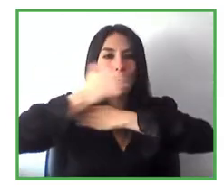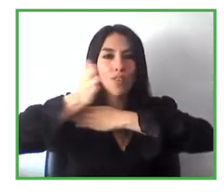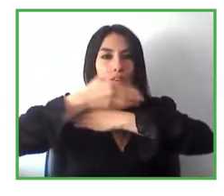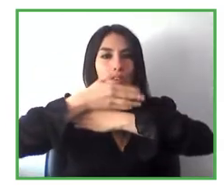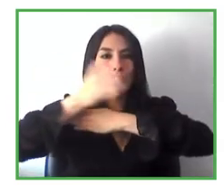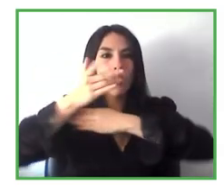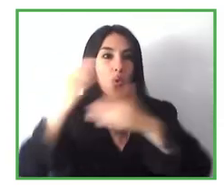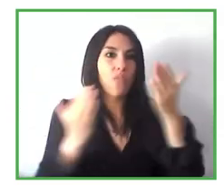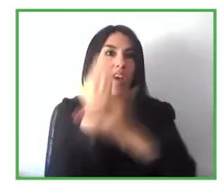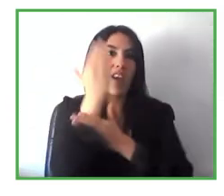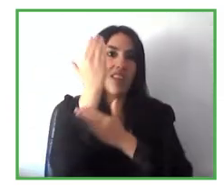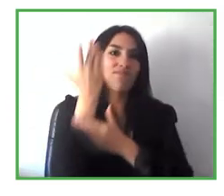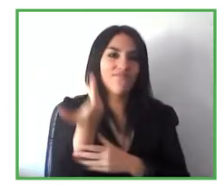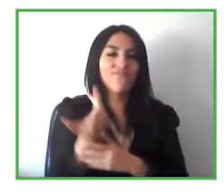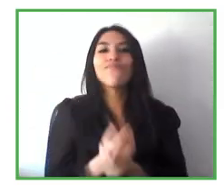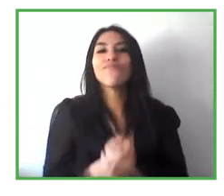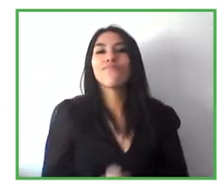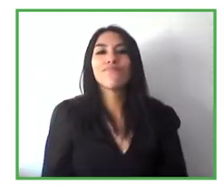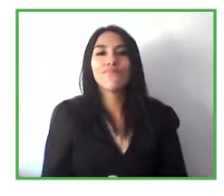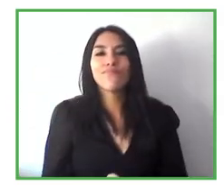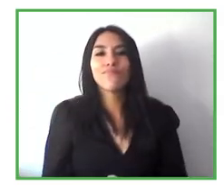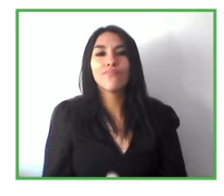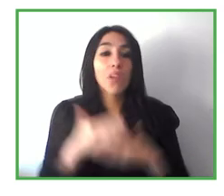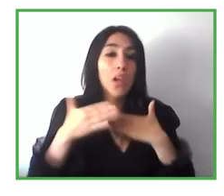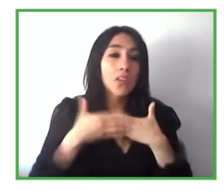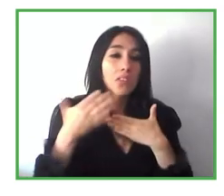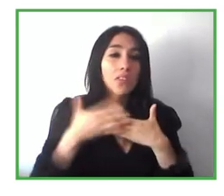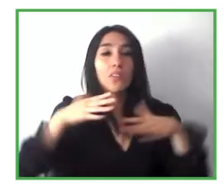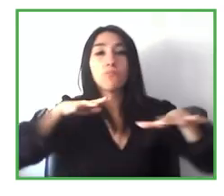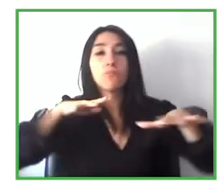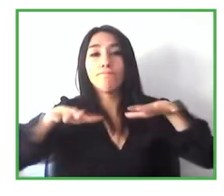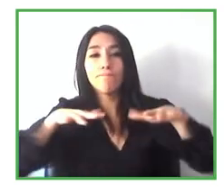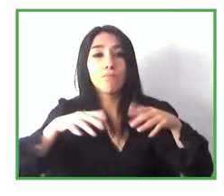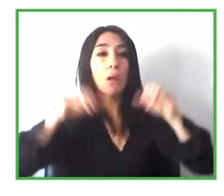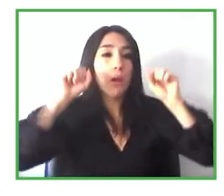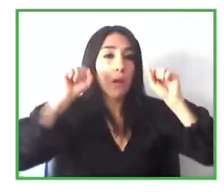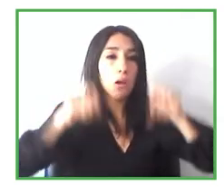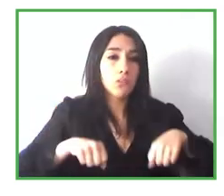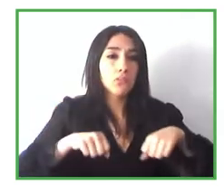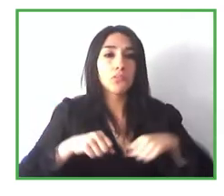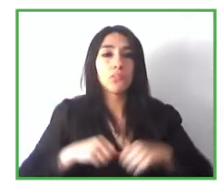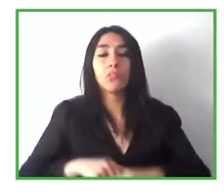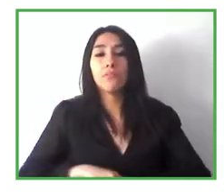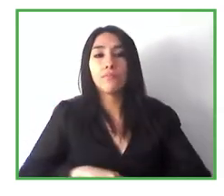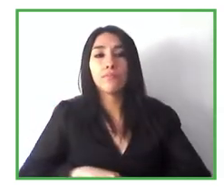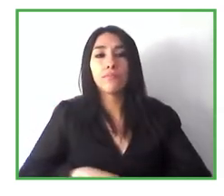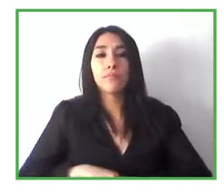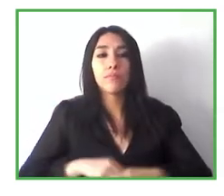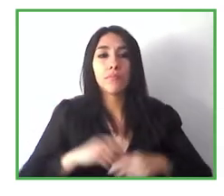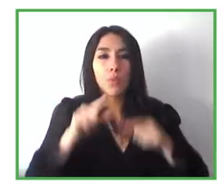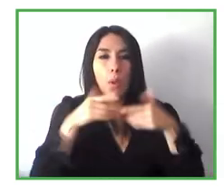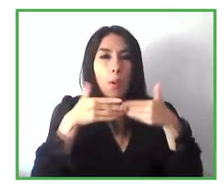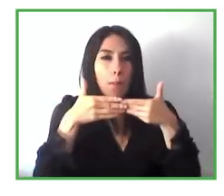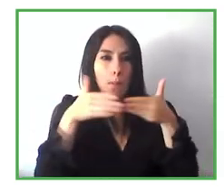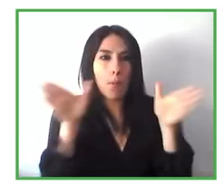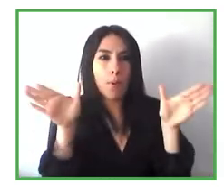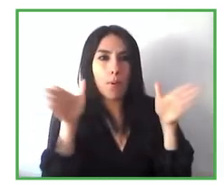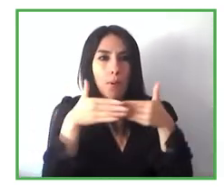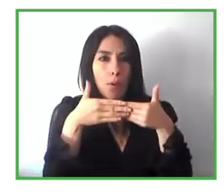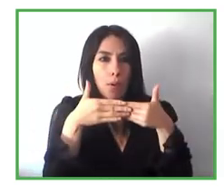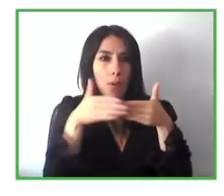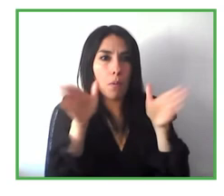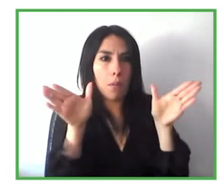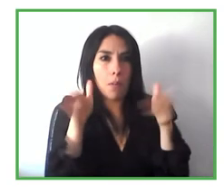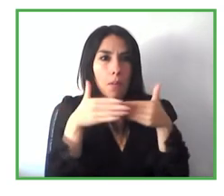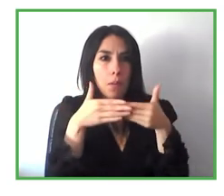have developed a new IOT product that allows to action to open and to close a door,